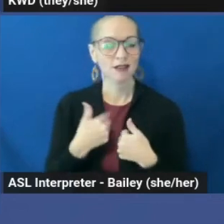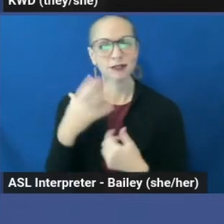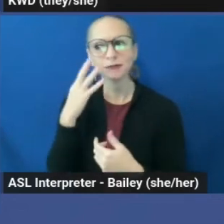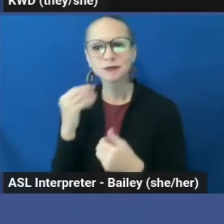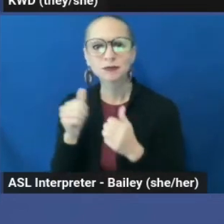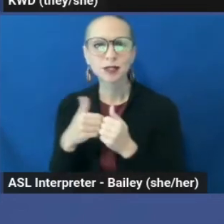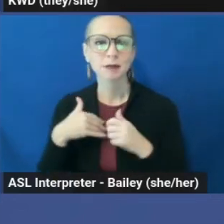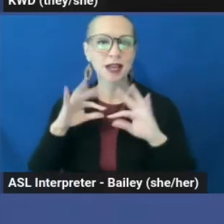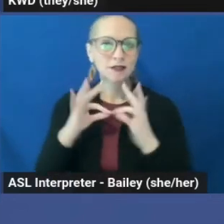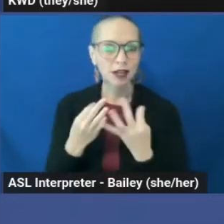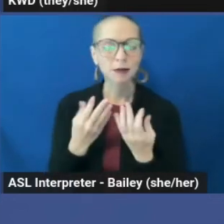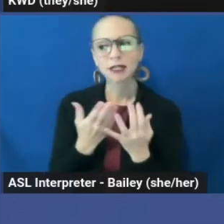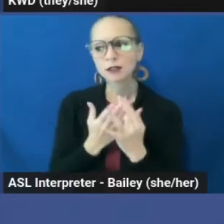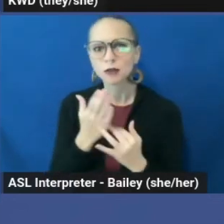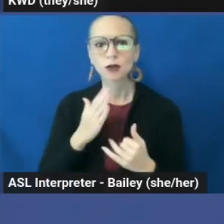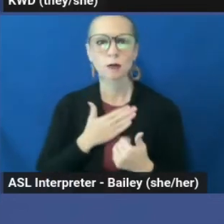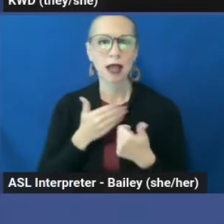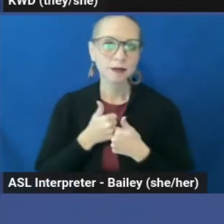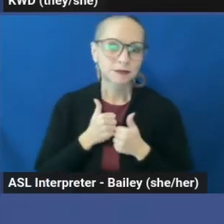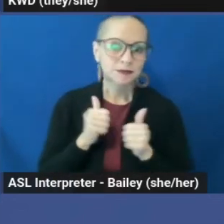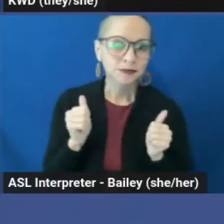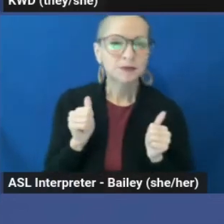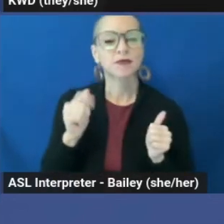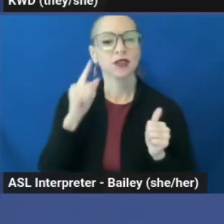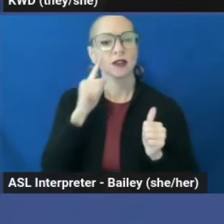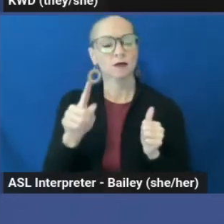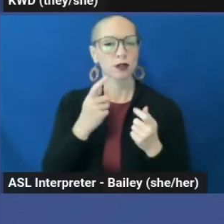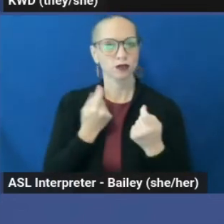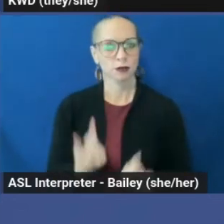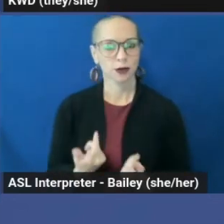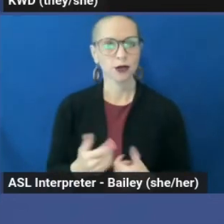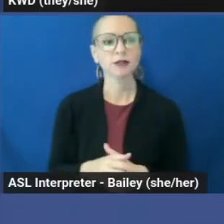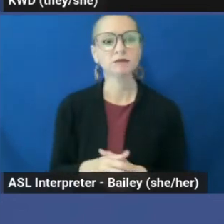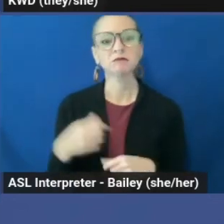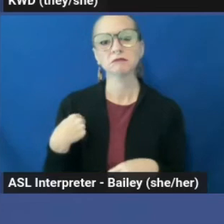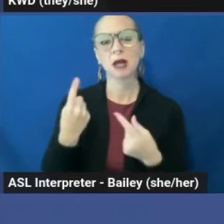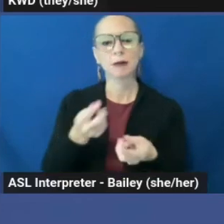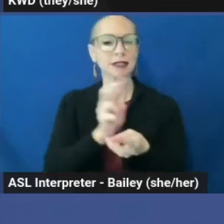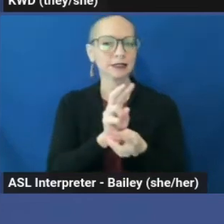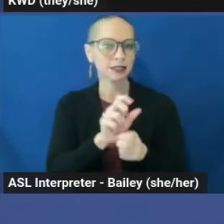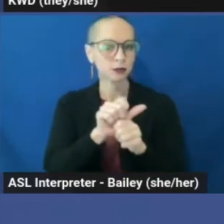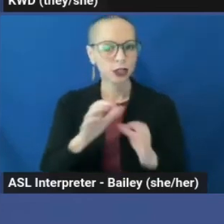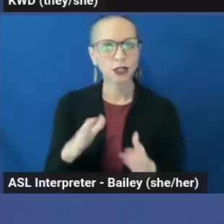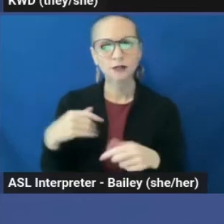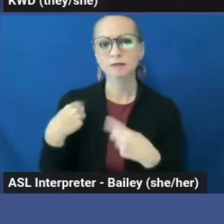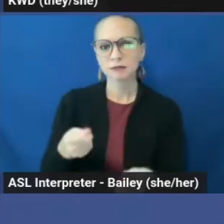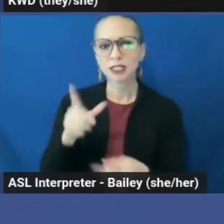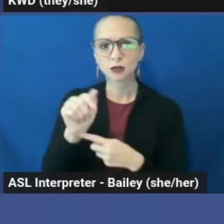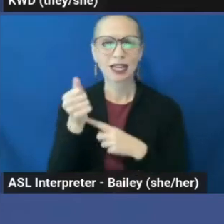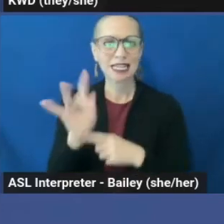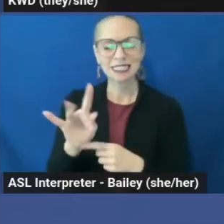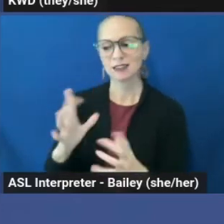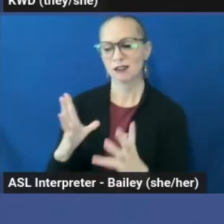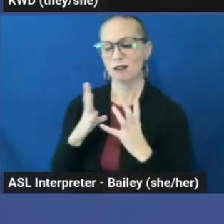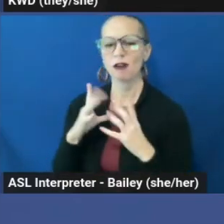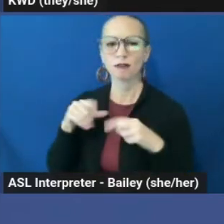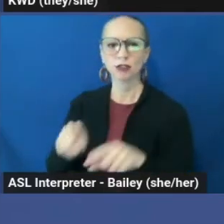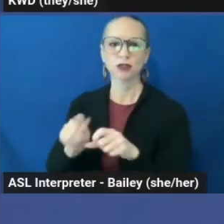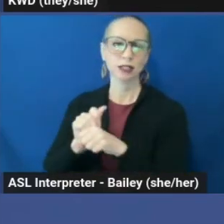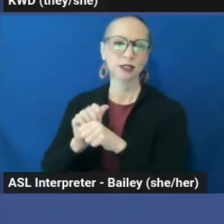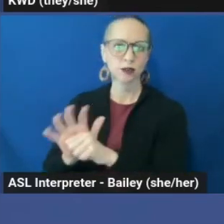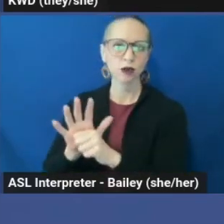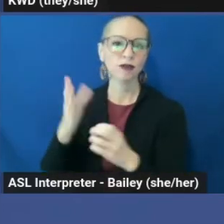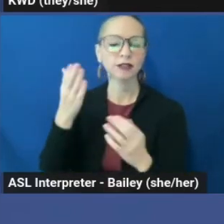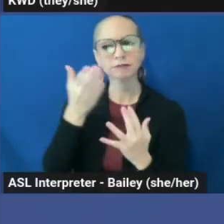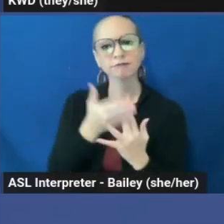during the slow coming out process as a stripper. I have been a sex worker since 2018, taking time off only during parts of the COVID-19 pandemic